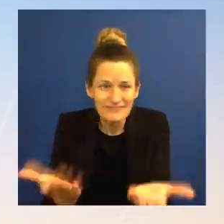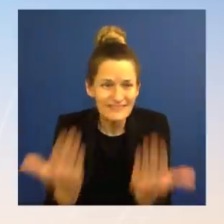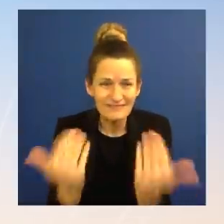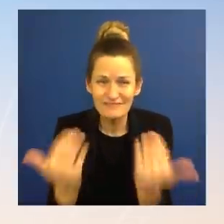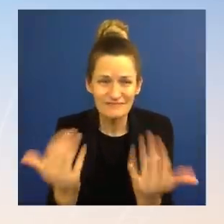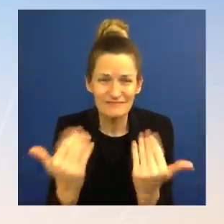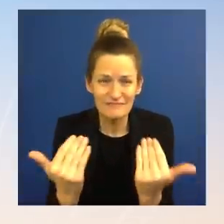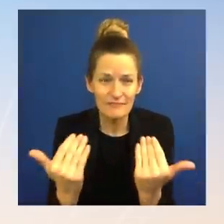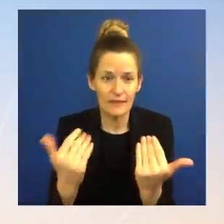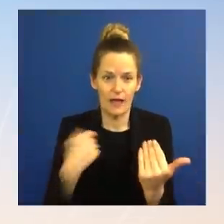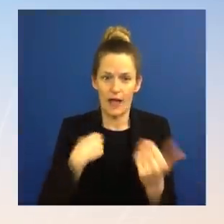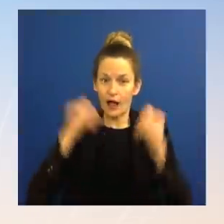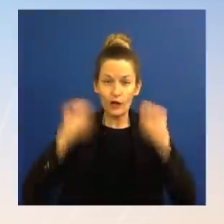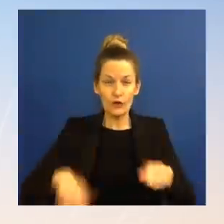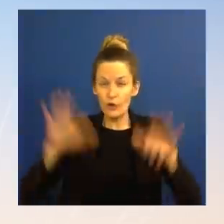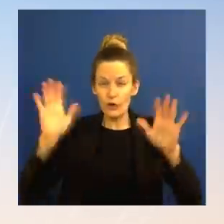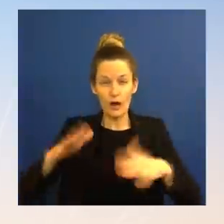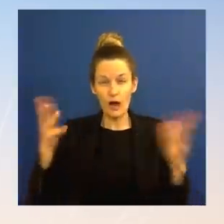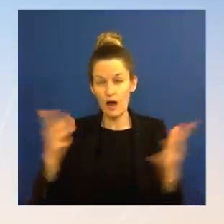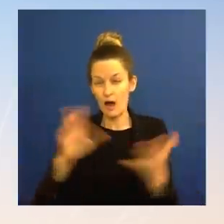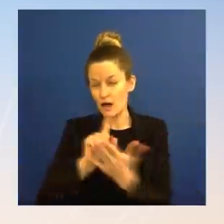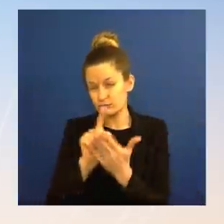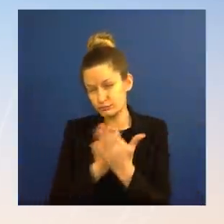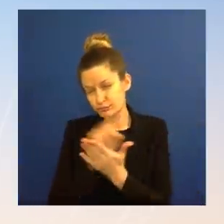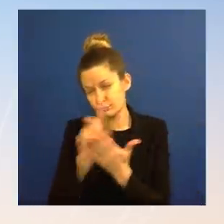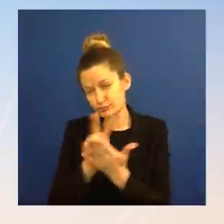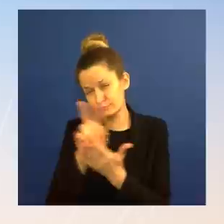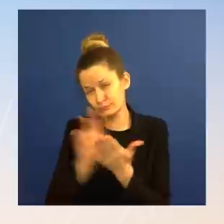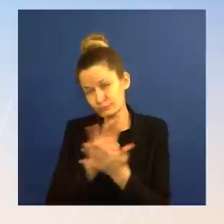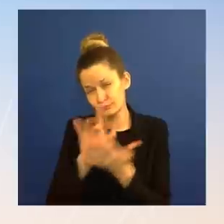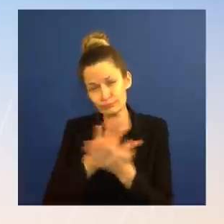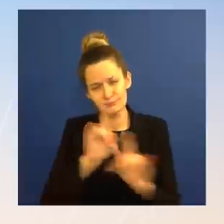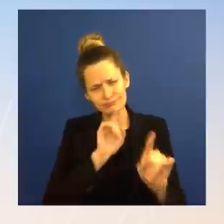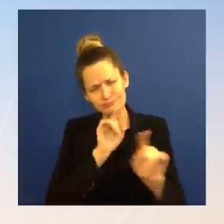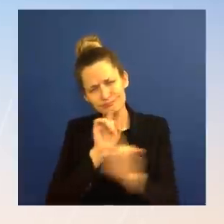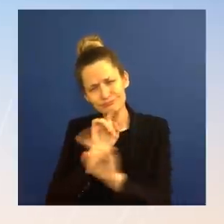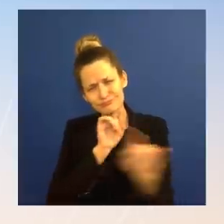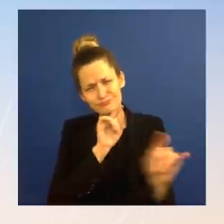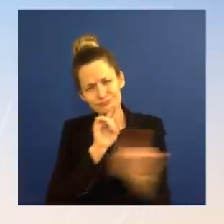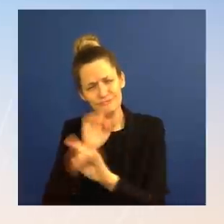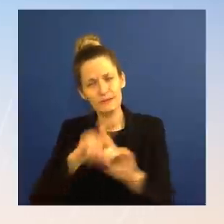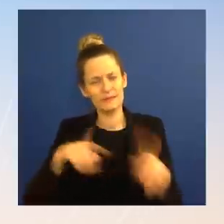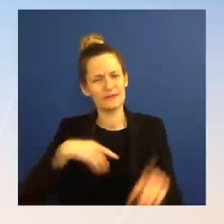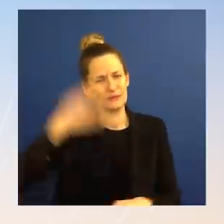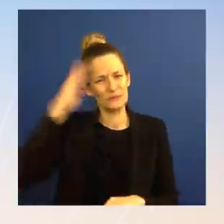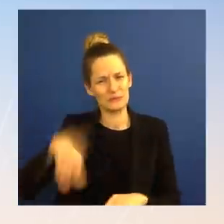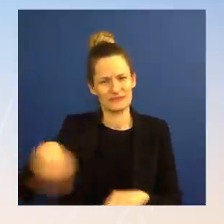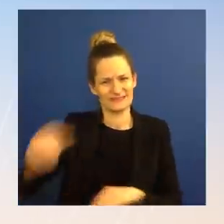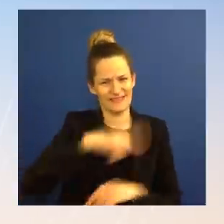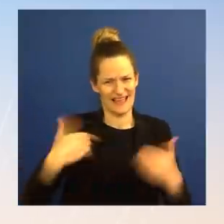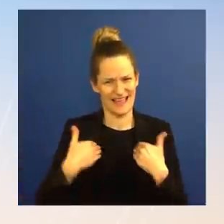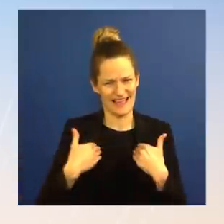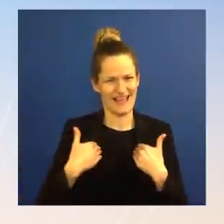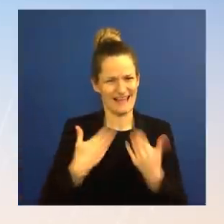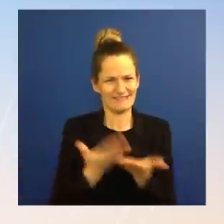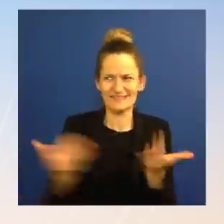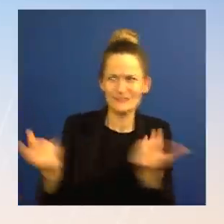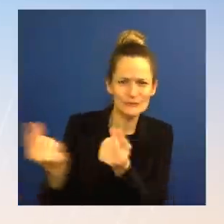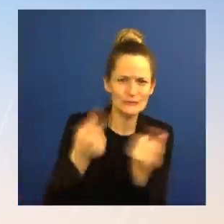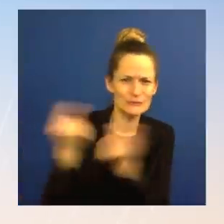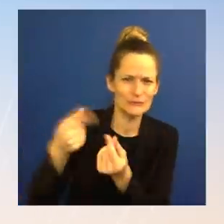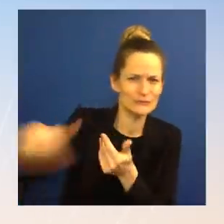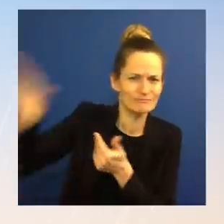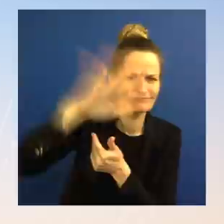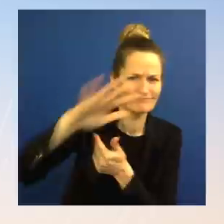we also know you all have a lot on your plates. So what we try to do, for everybody's knowledge, is balance between all the things reporters